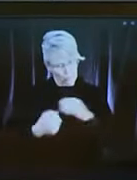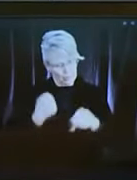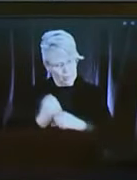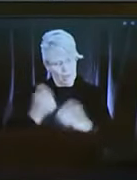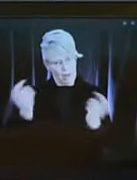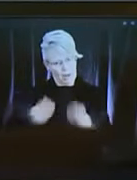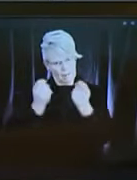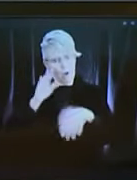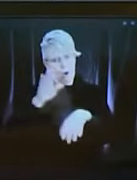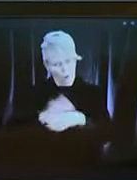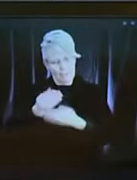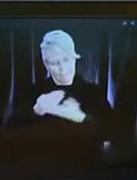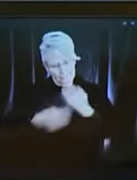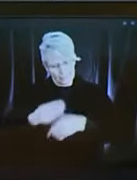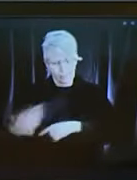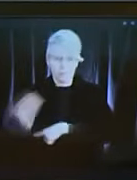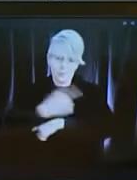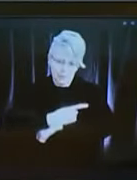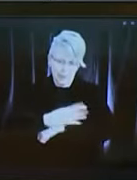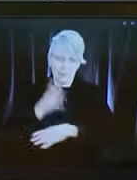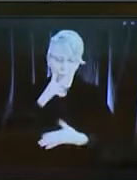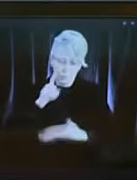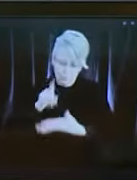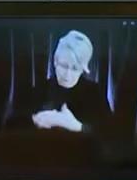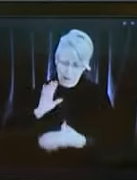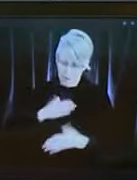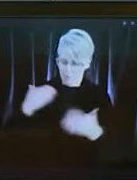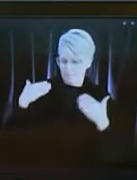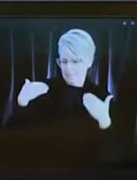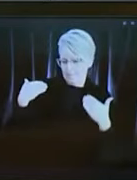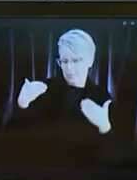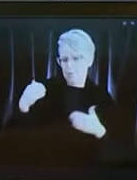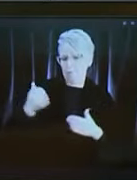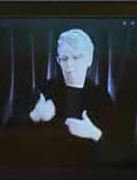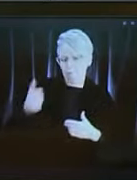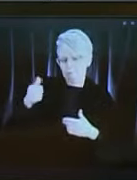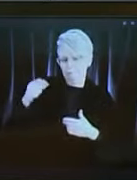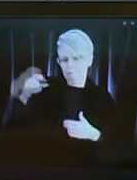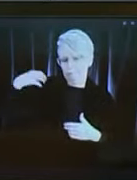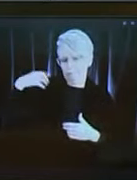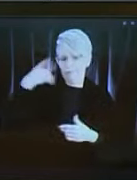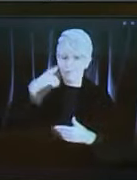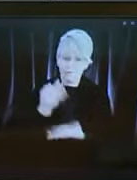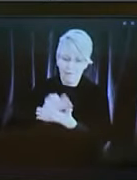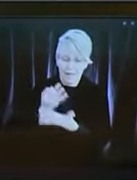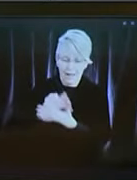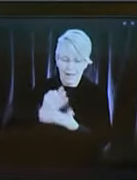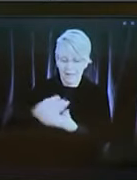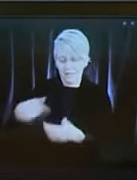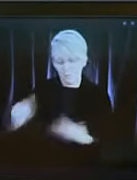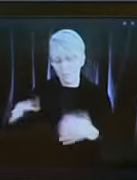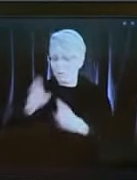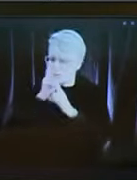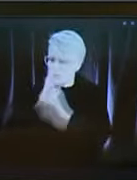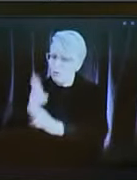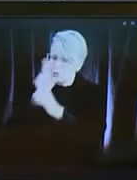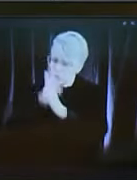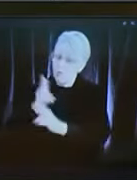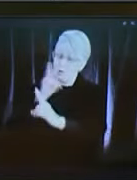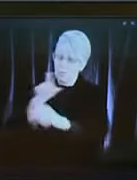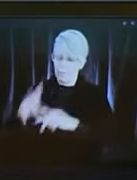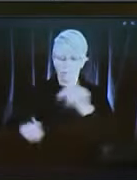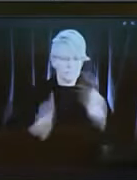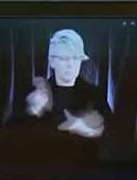way that our Minister of Finance has you know honoured all of those involved in that tragedy every day since it's occurred